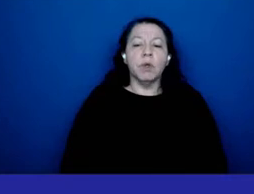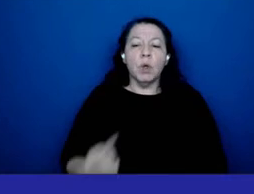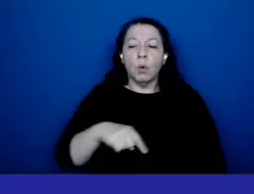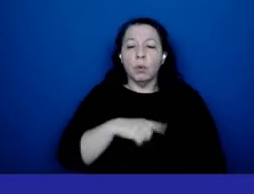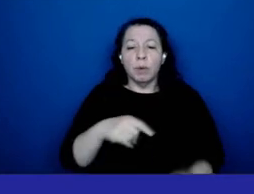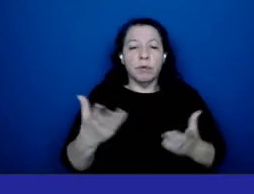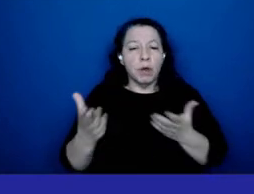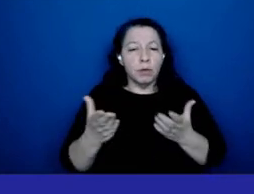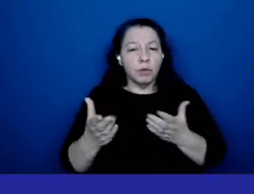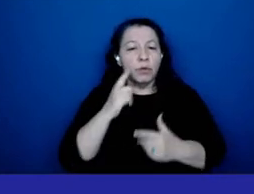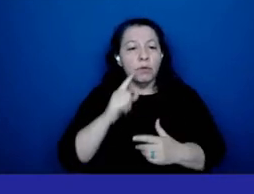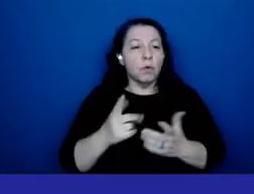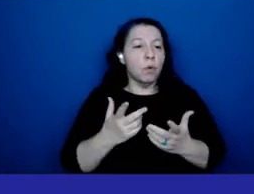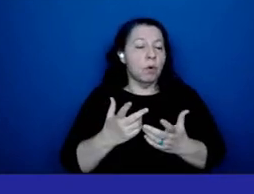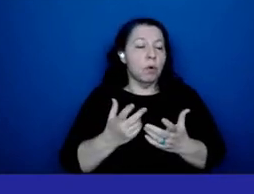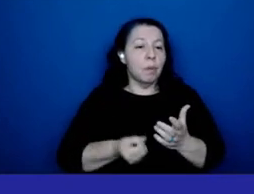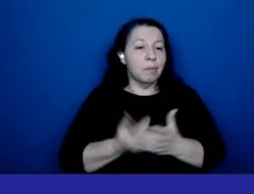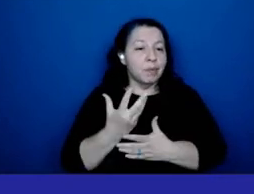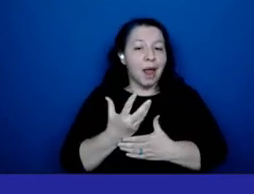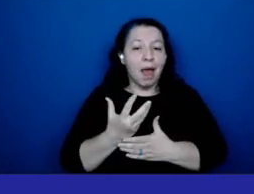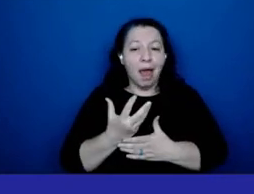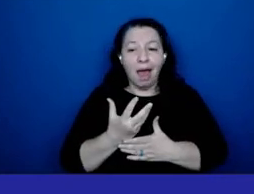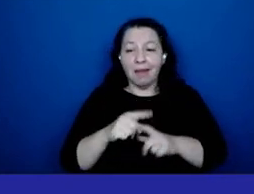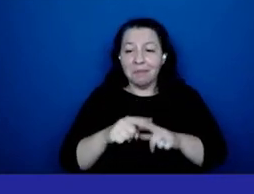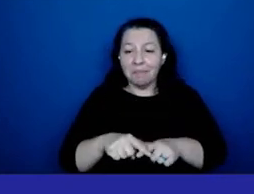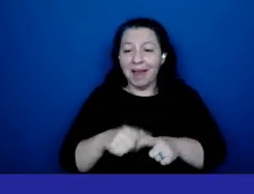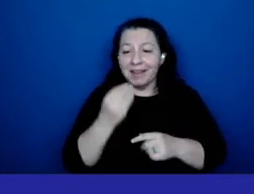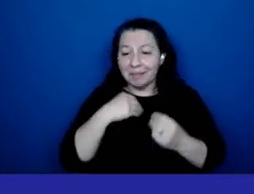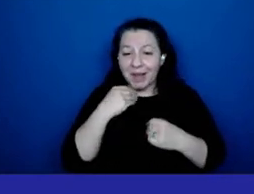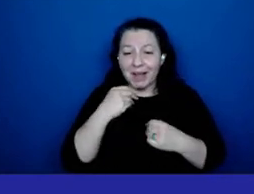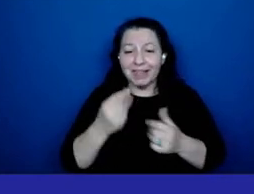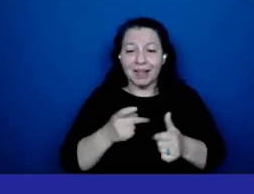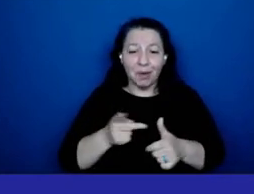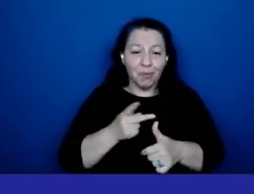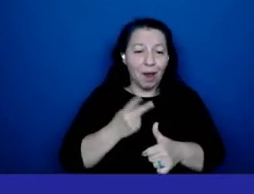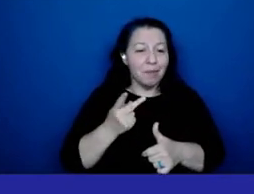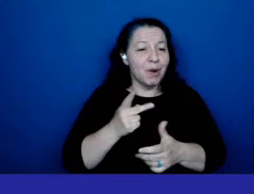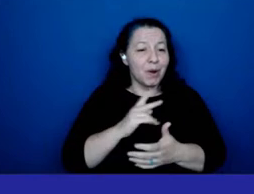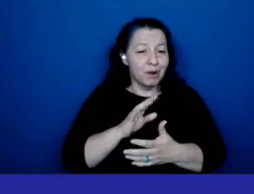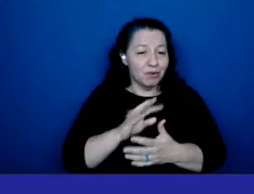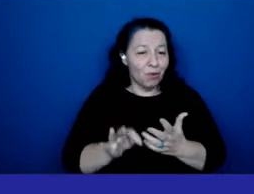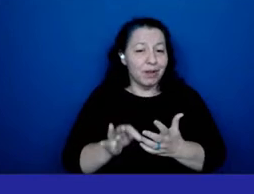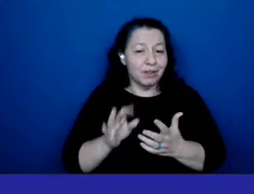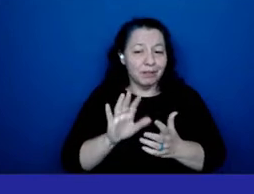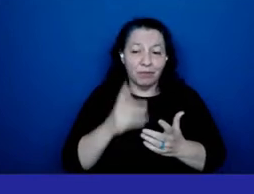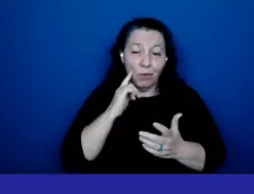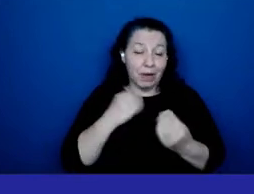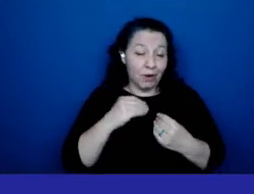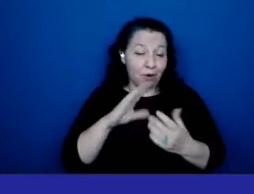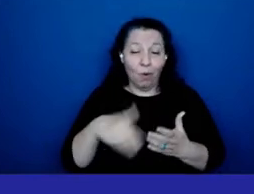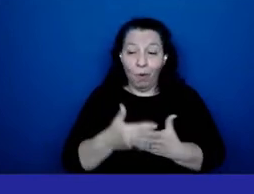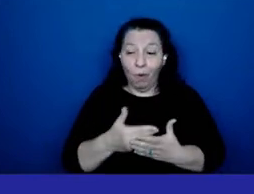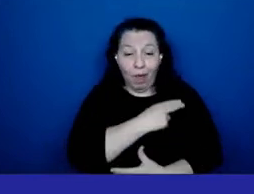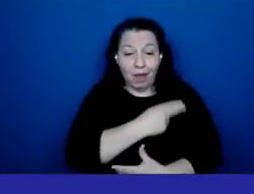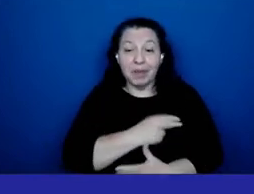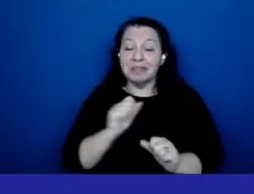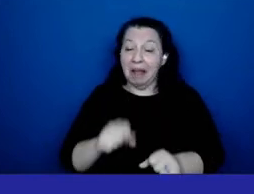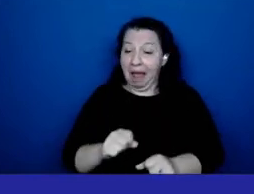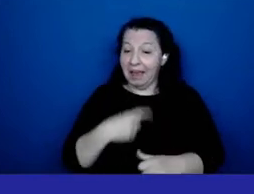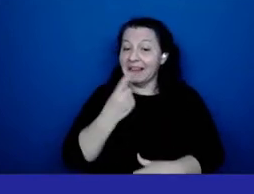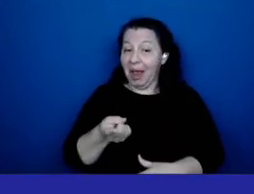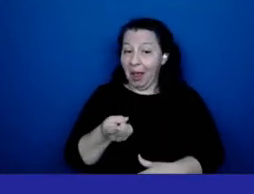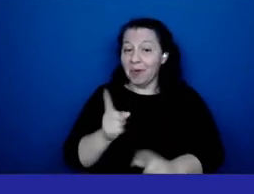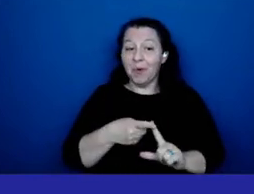plant-based meals as the primary choice for dinner at all of our hospitals and i can attest for when i was hospitalized at